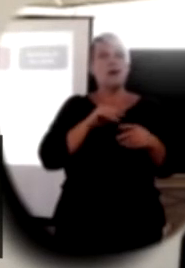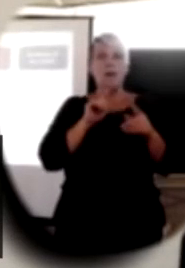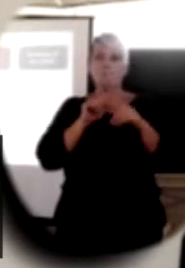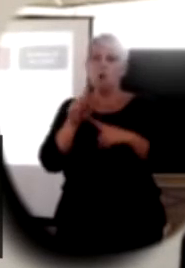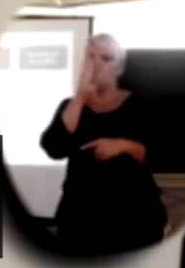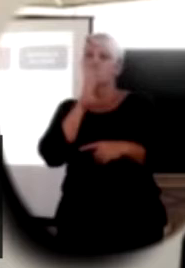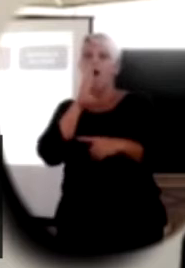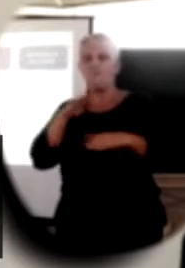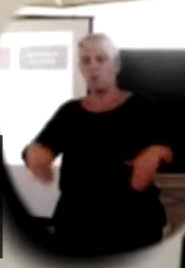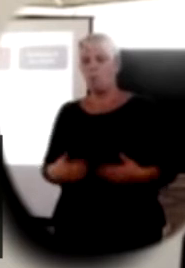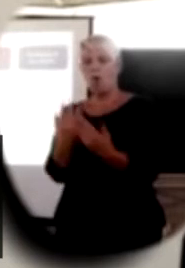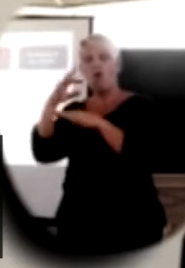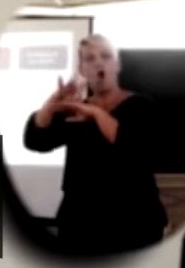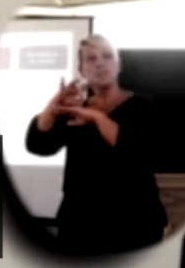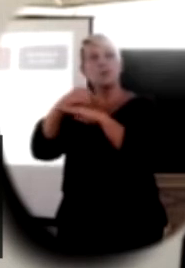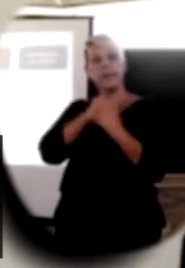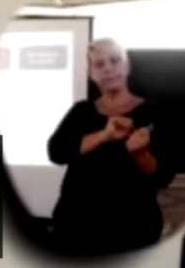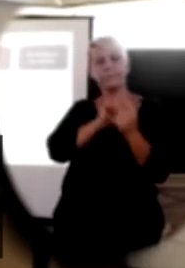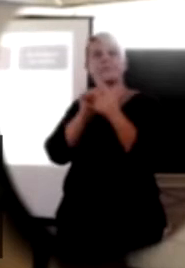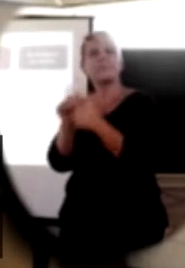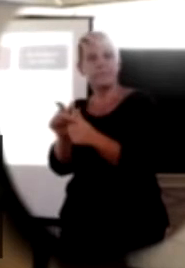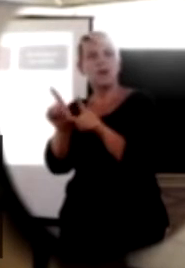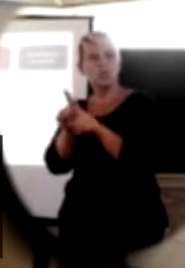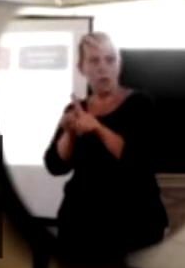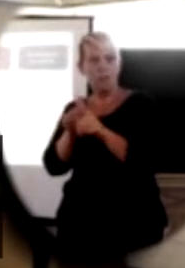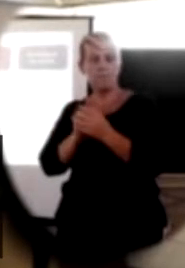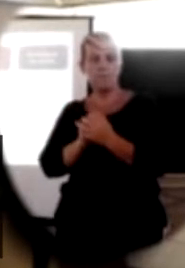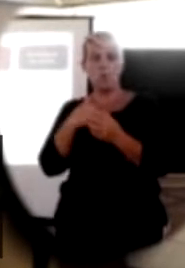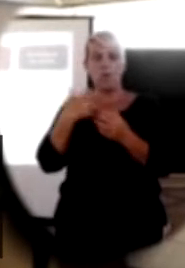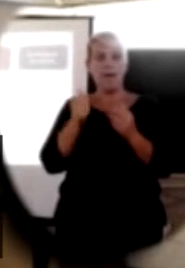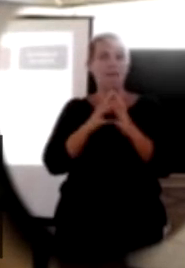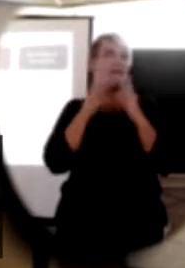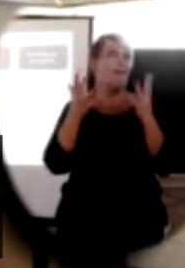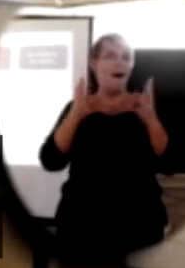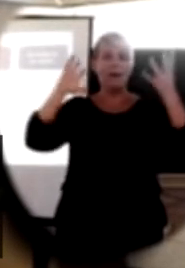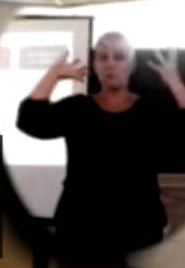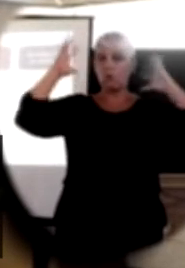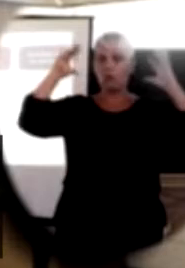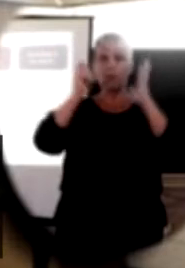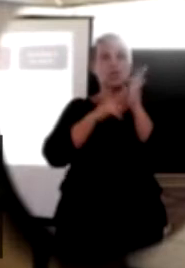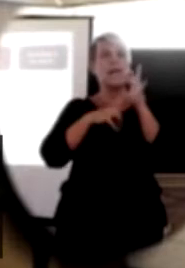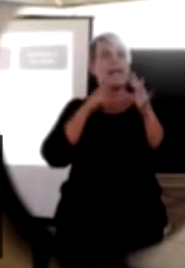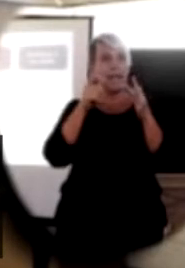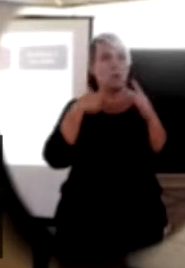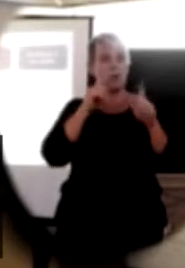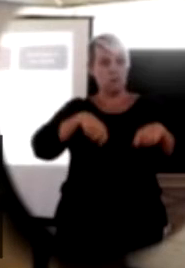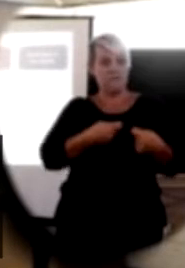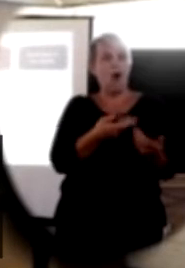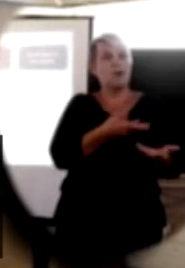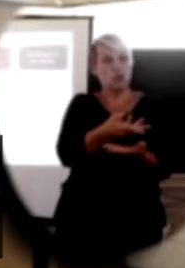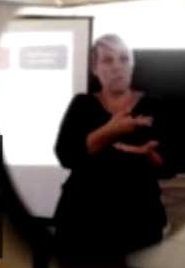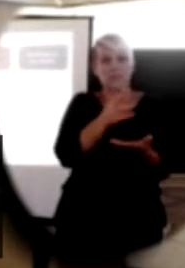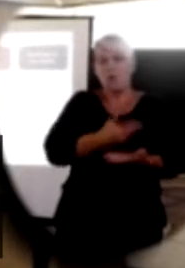birth in hospitals in Western Australia. We also have a large audiology clinic where we provide services for